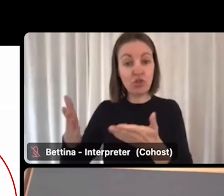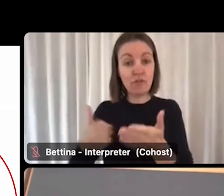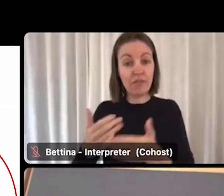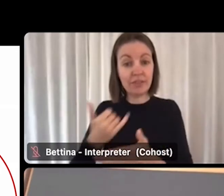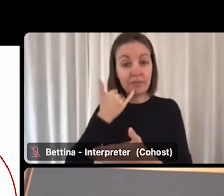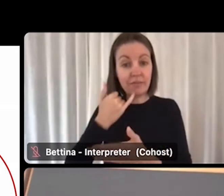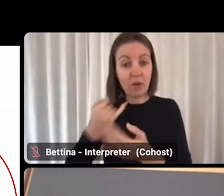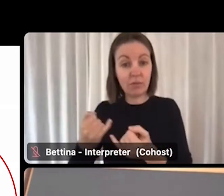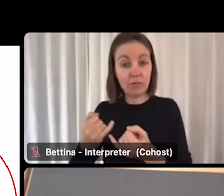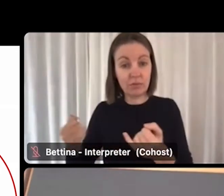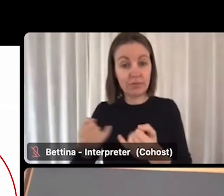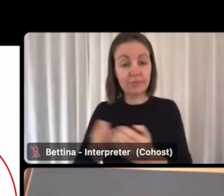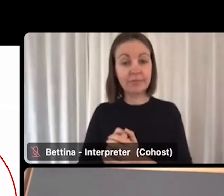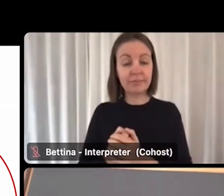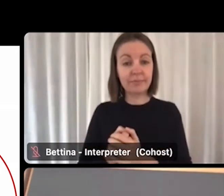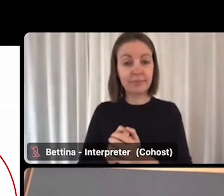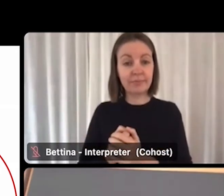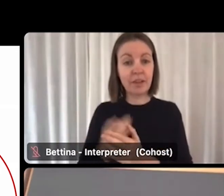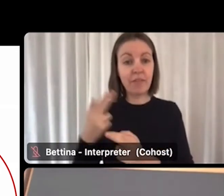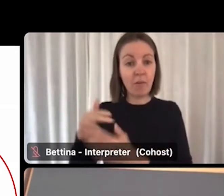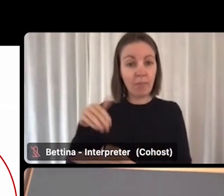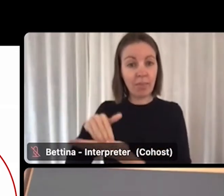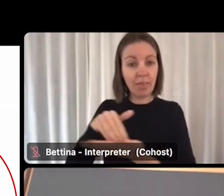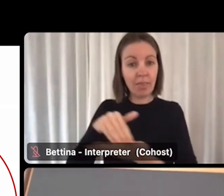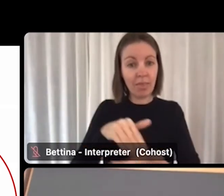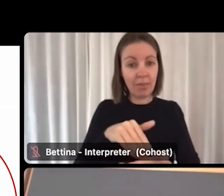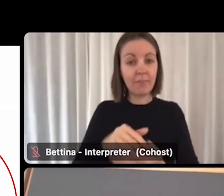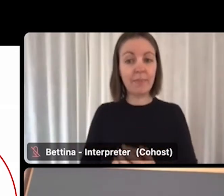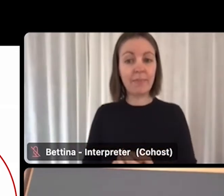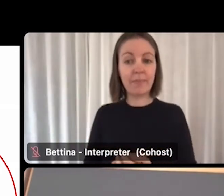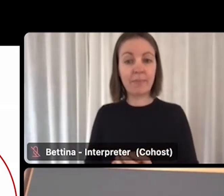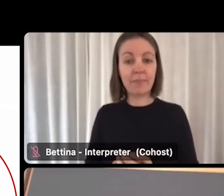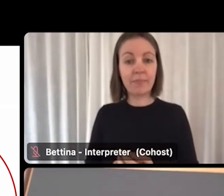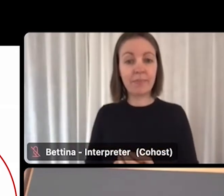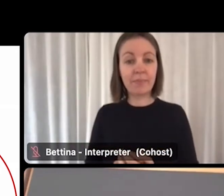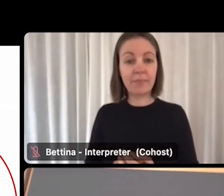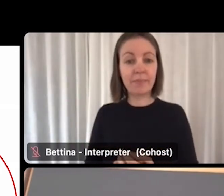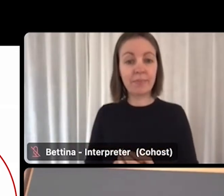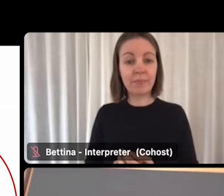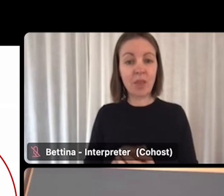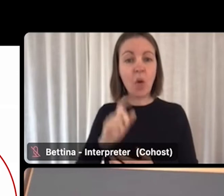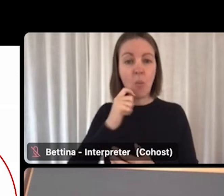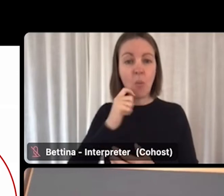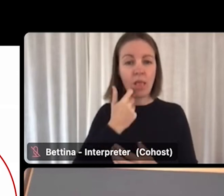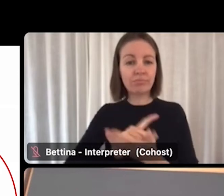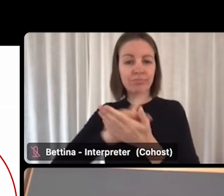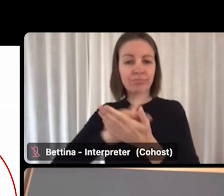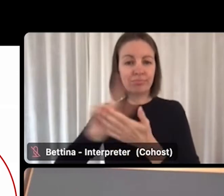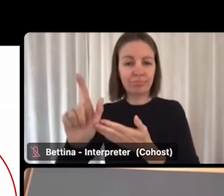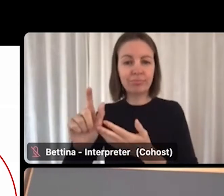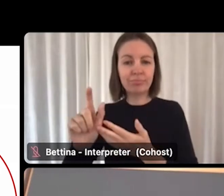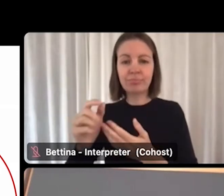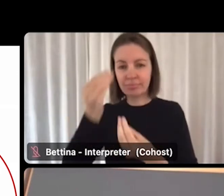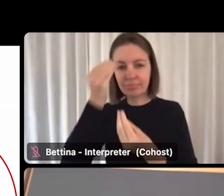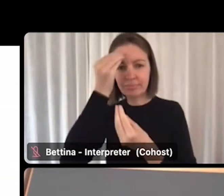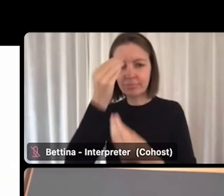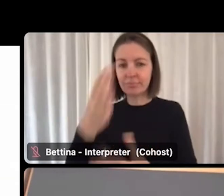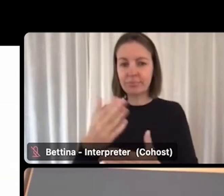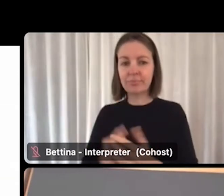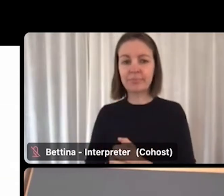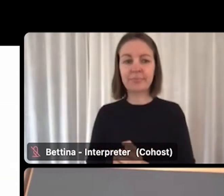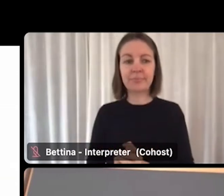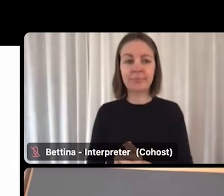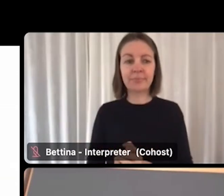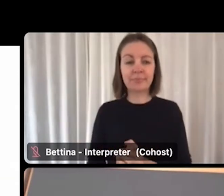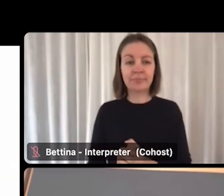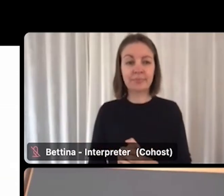with services and these complementary supports. And we'll provide some details of that later in the slide. So I'll unpack